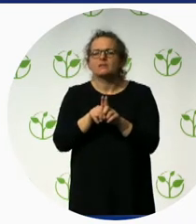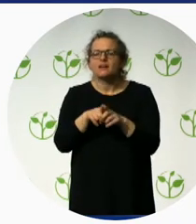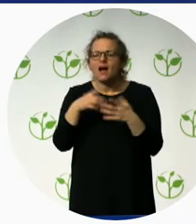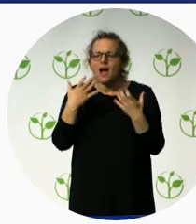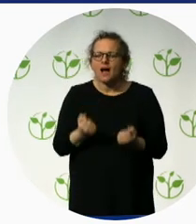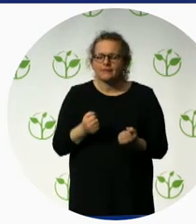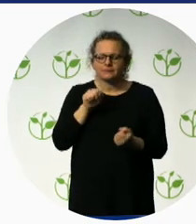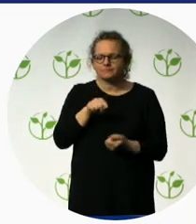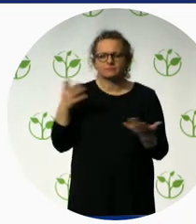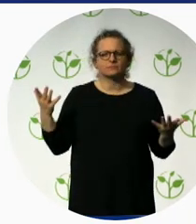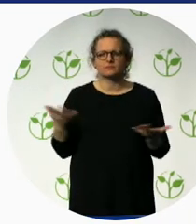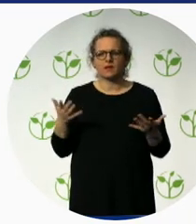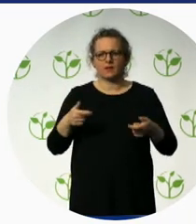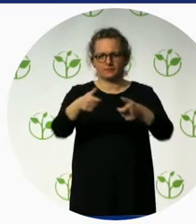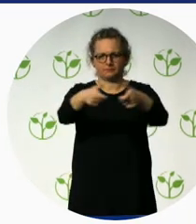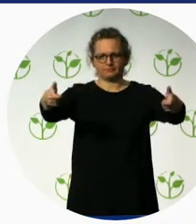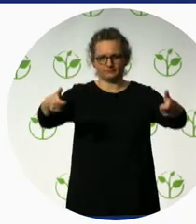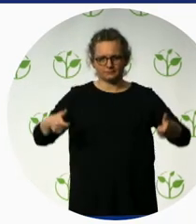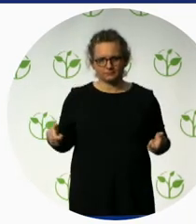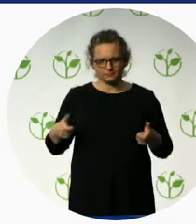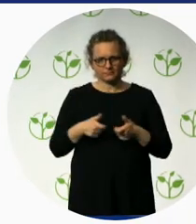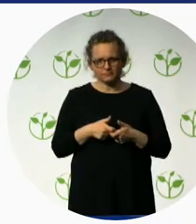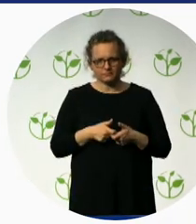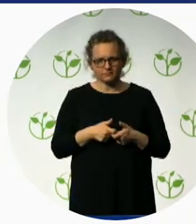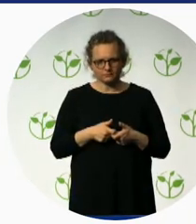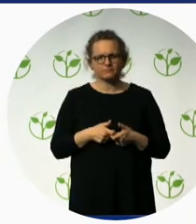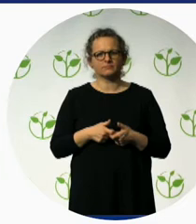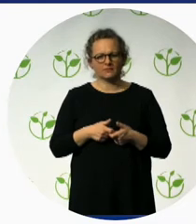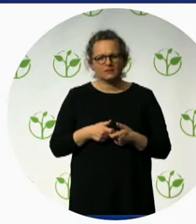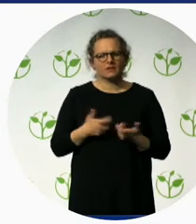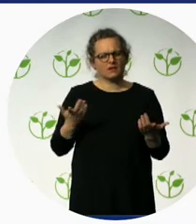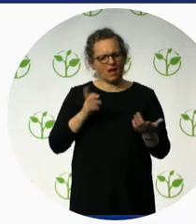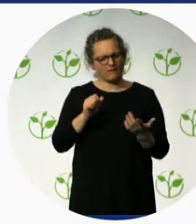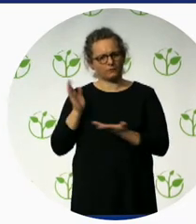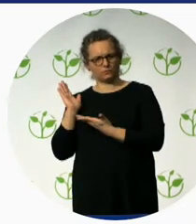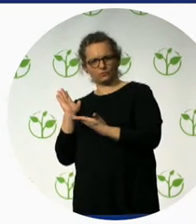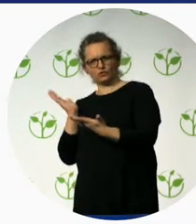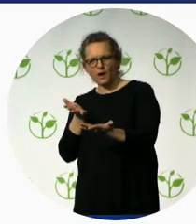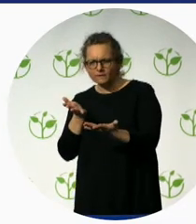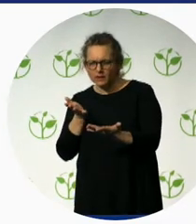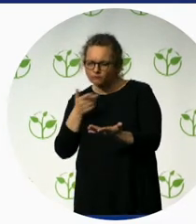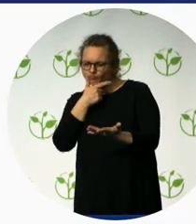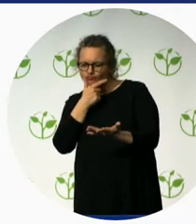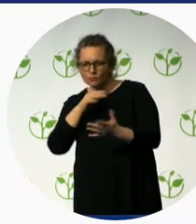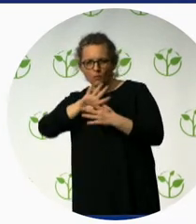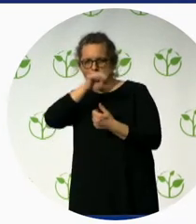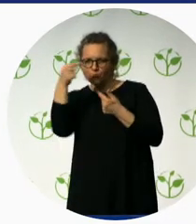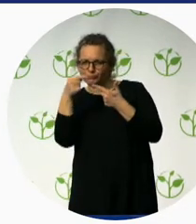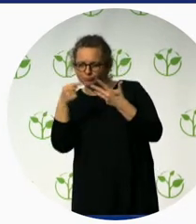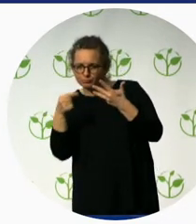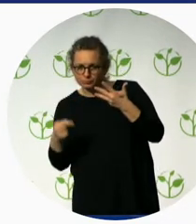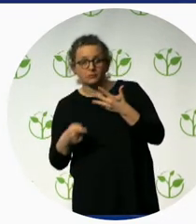all the services that might be needed in